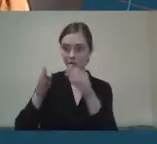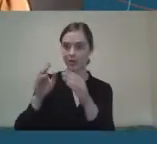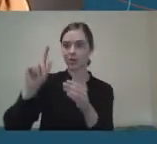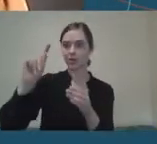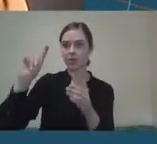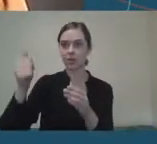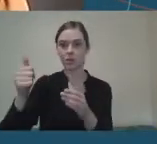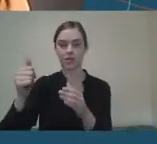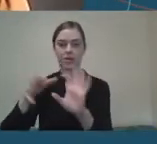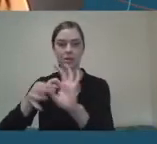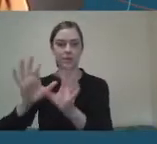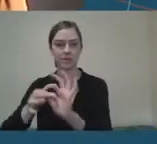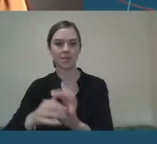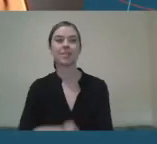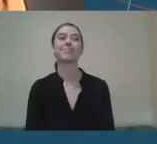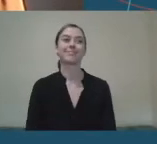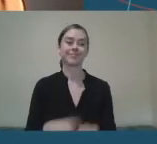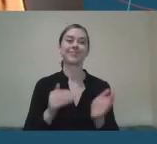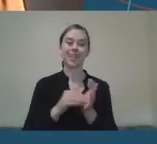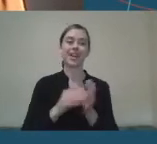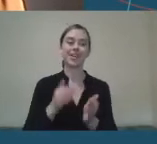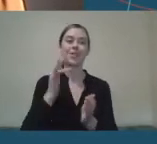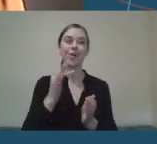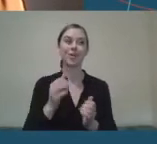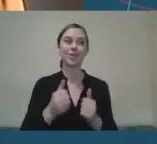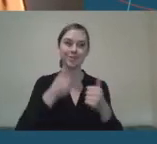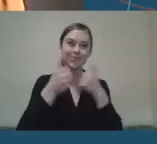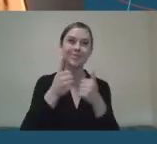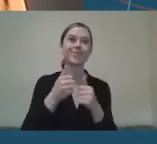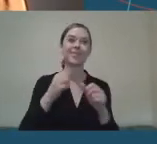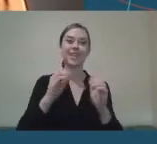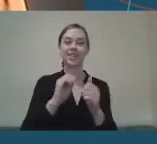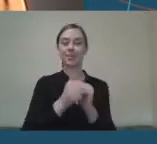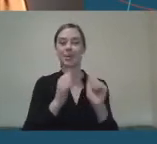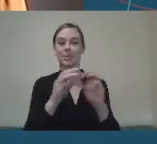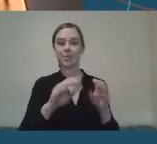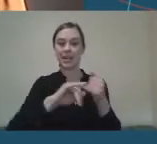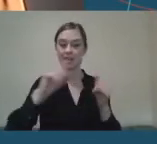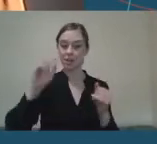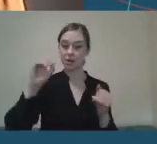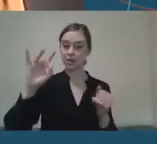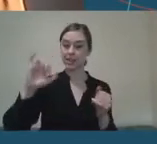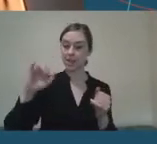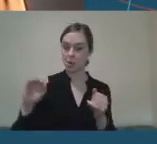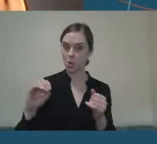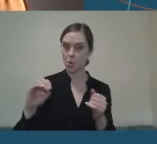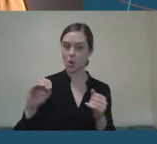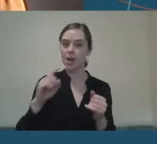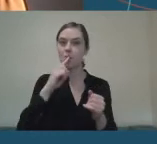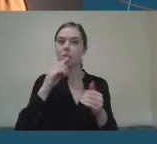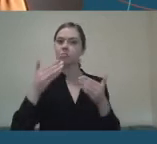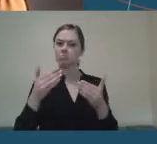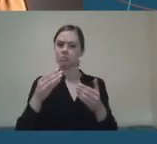very much look forward to cheering on the athletes in Tokyo, but just broadening it out, you're also chair of the Disability Organizations Network.